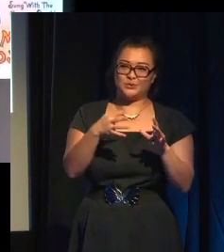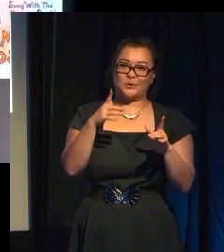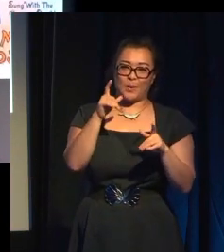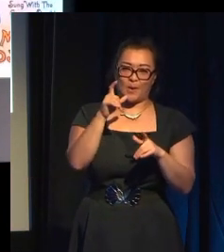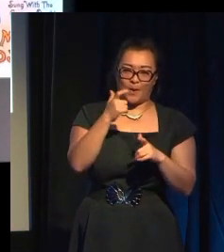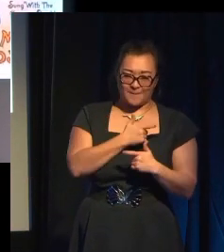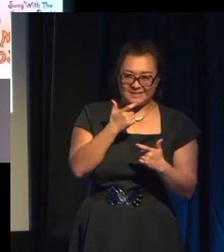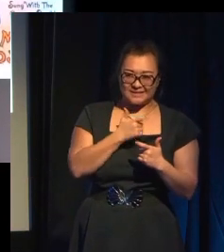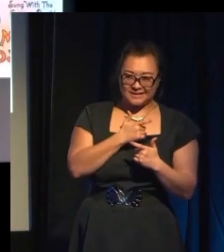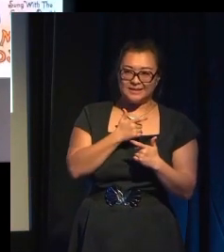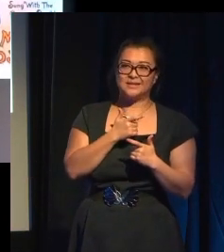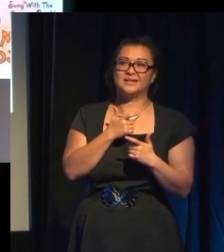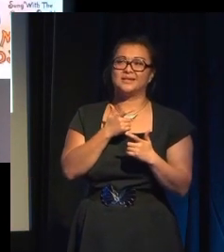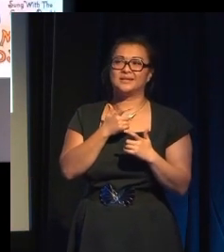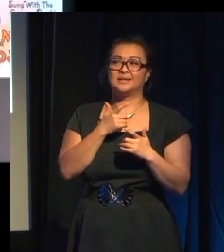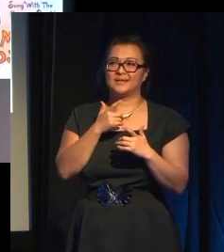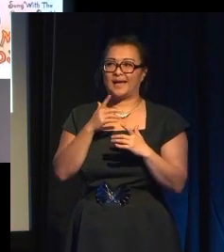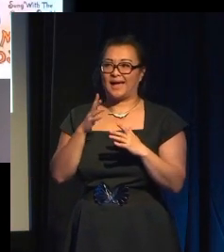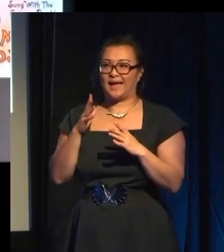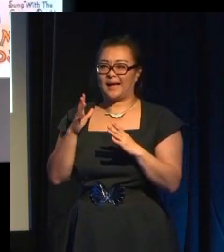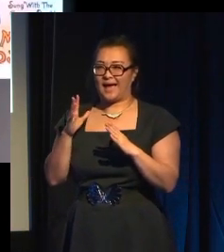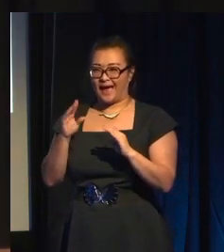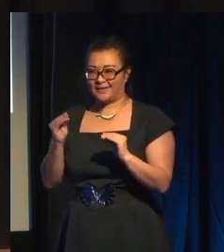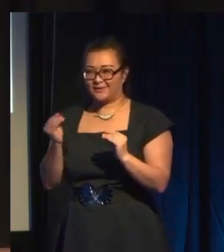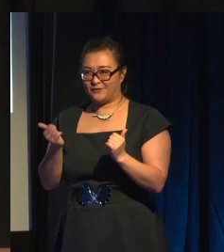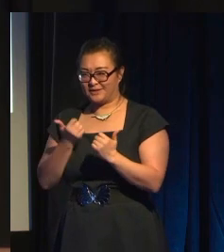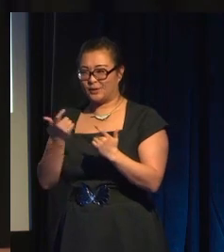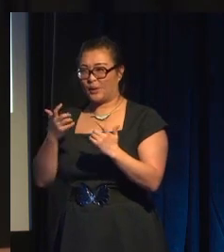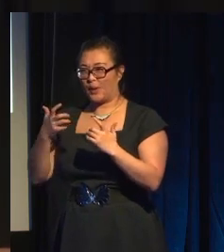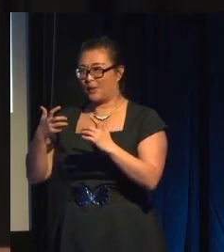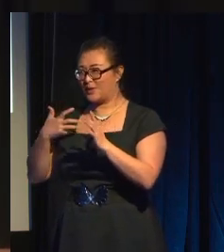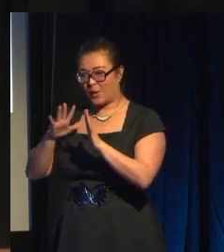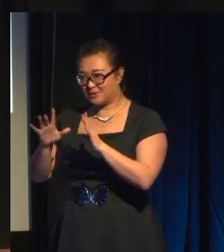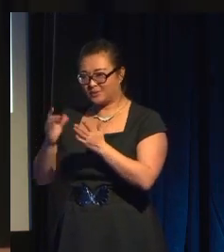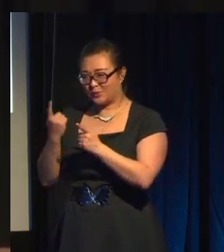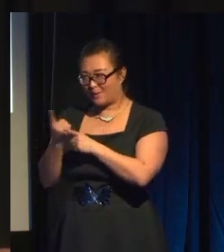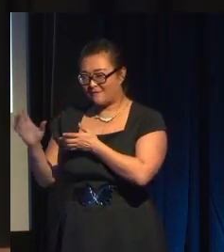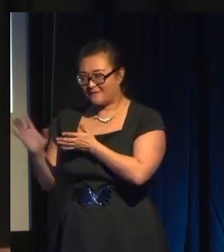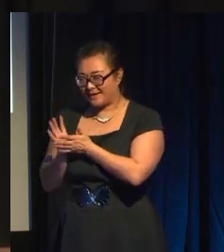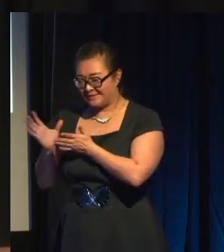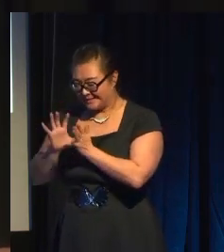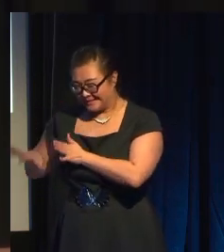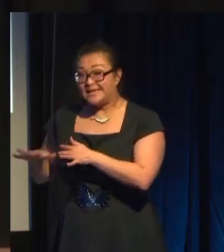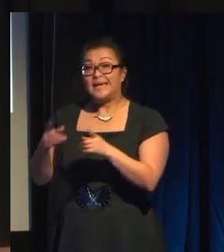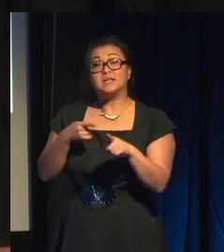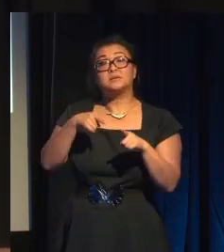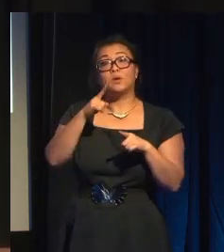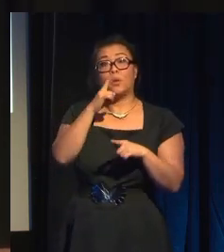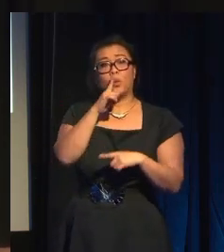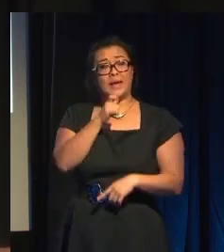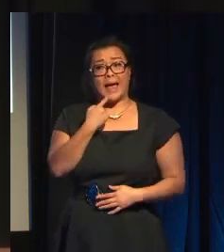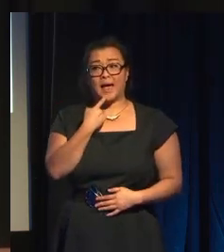funding administrators is that, yeah, we can say, well, you know,